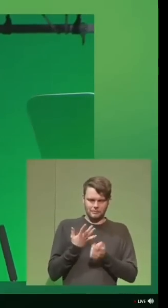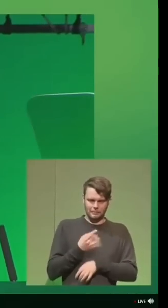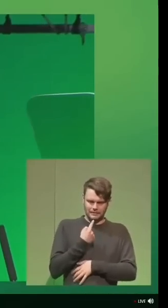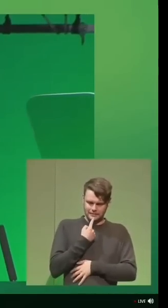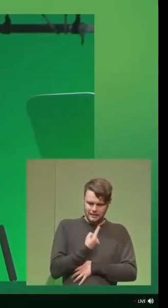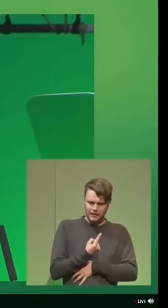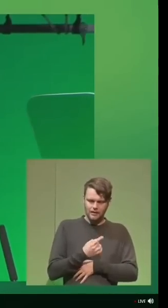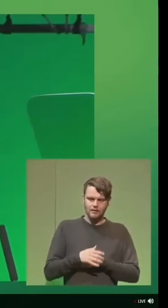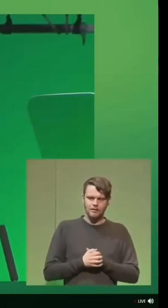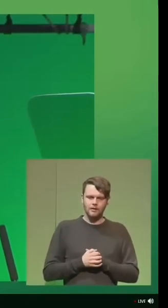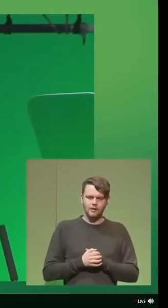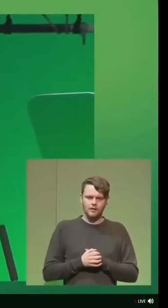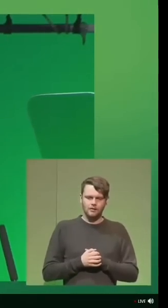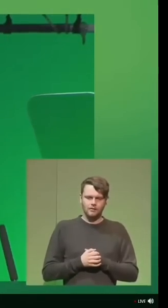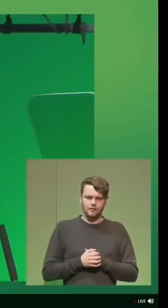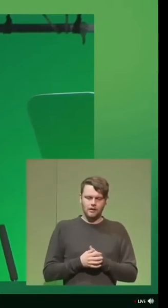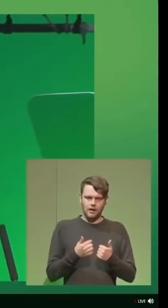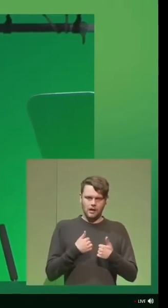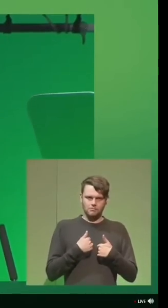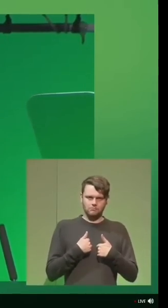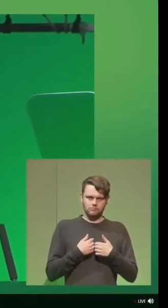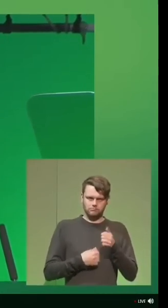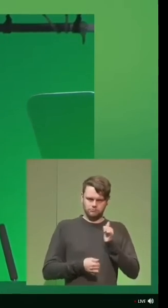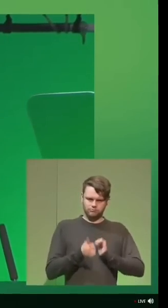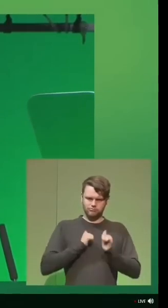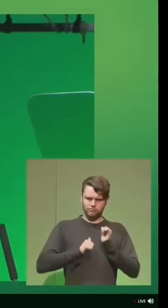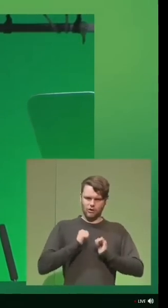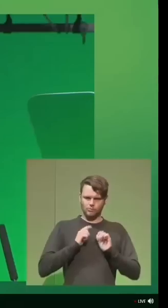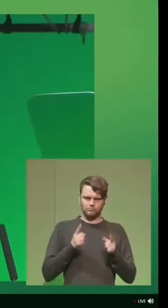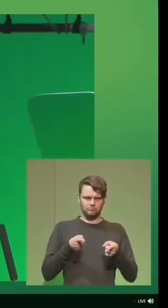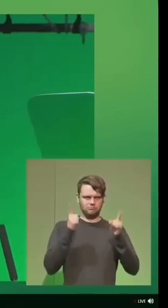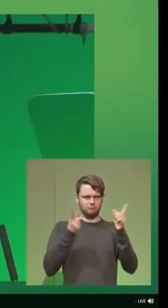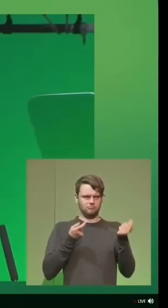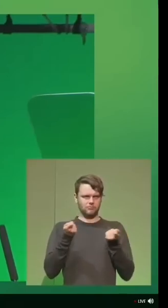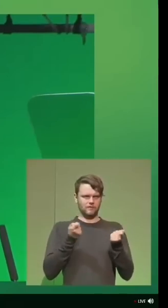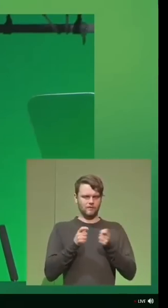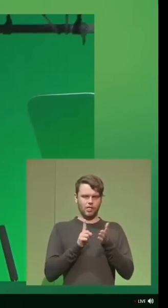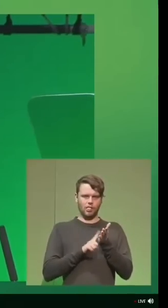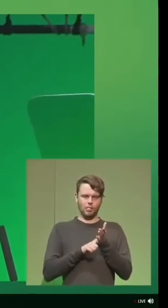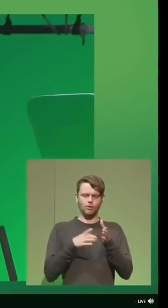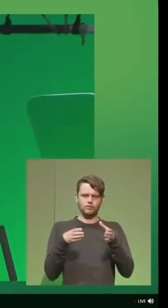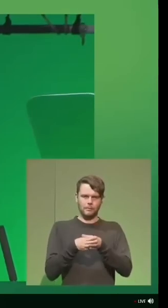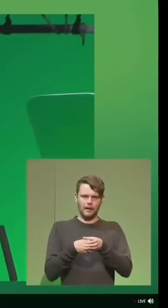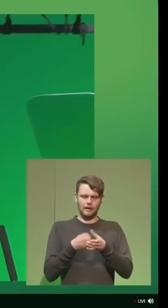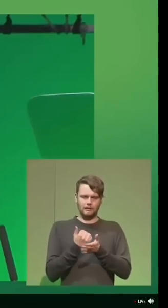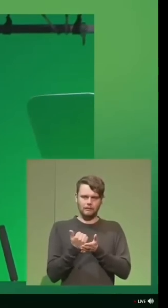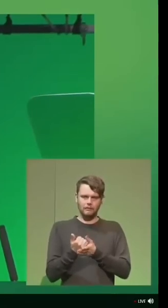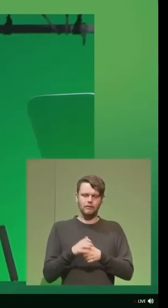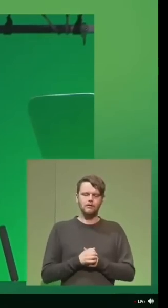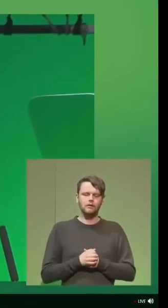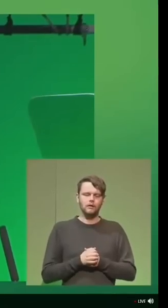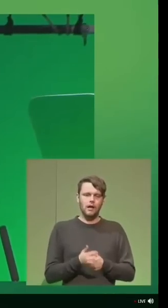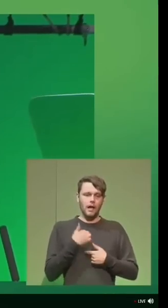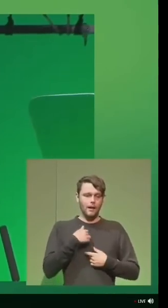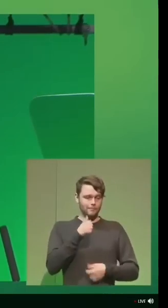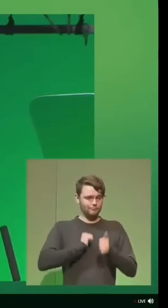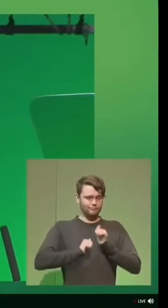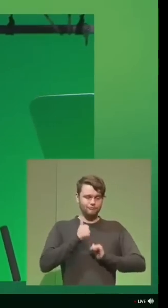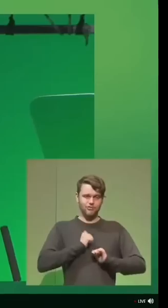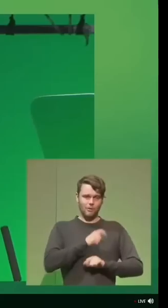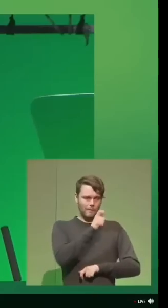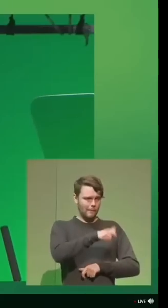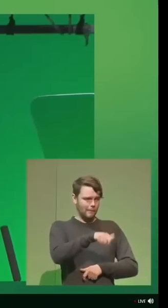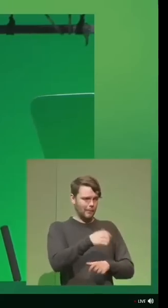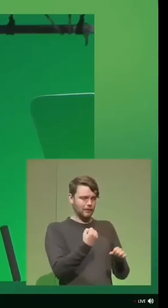said. I am proud of being chairman of Lloyd's Bank. I am proud of what our